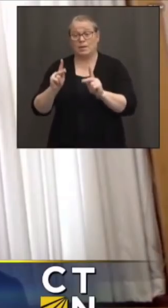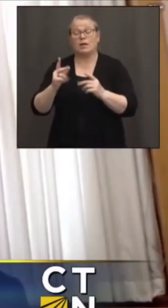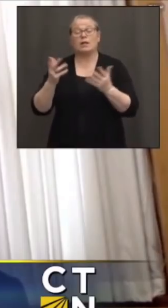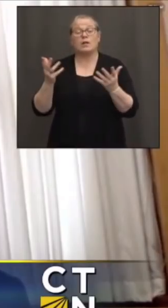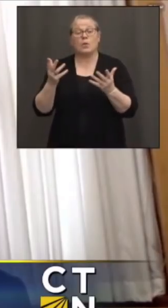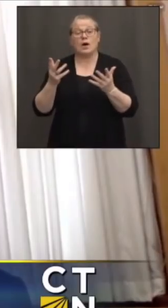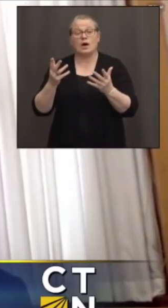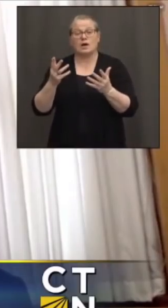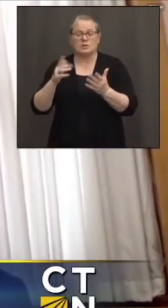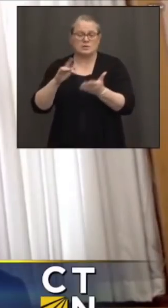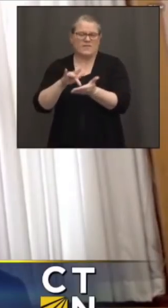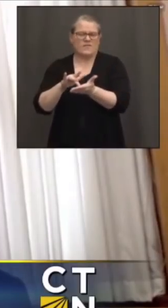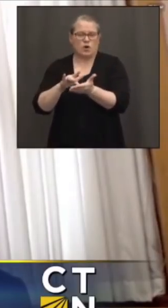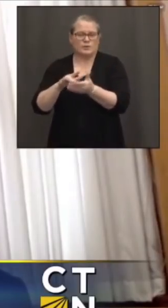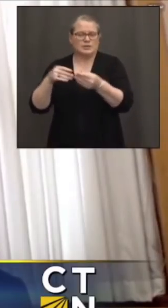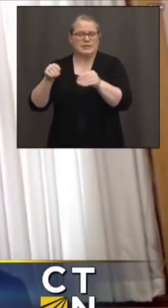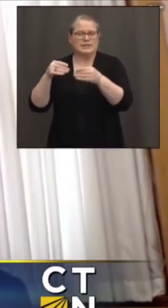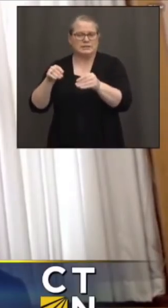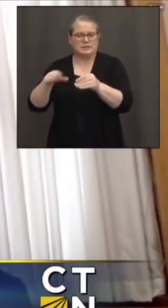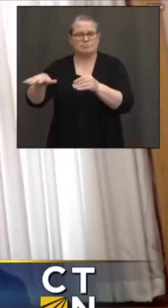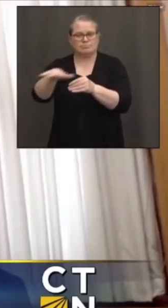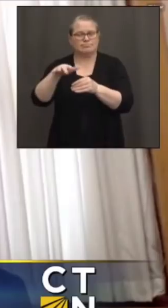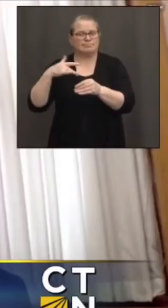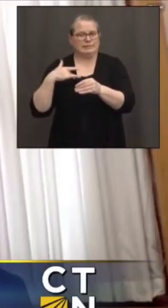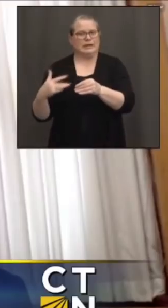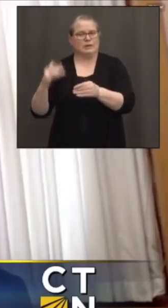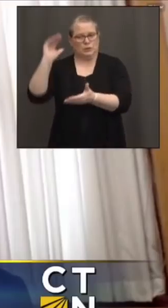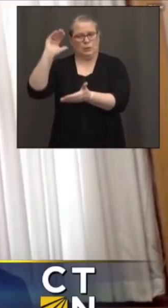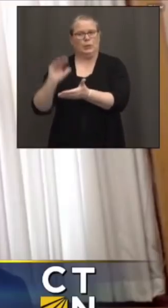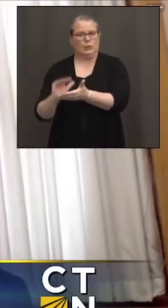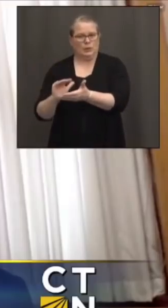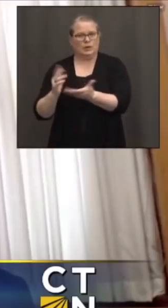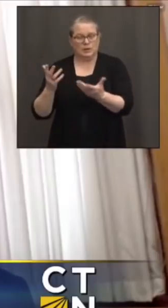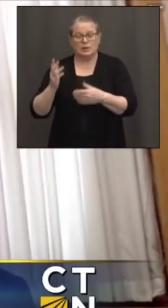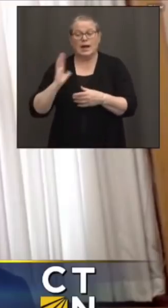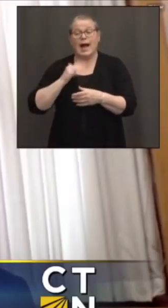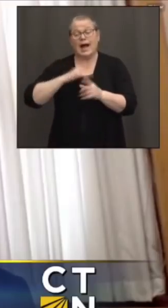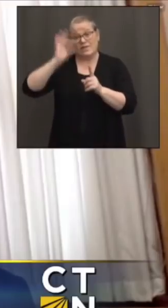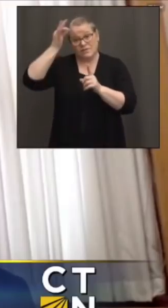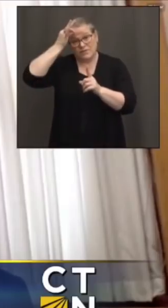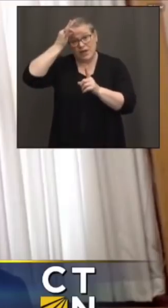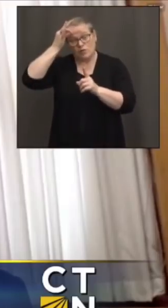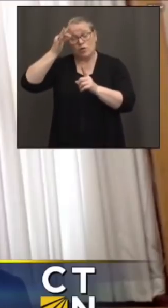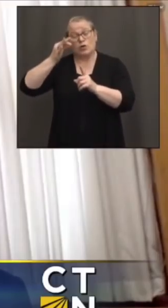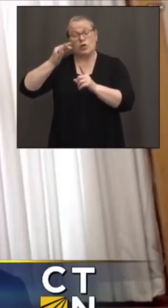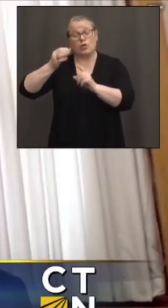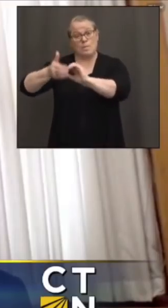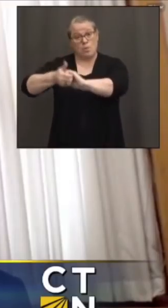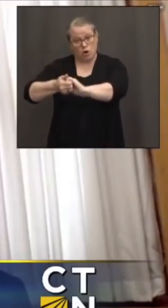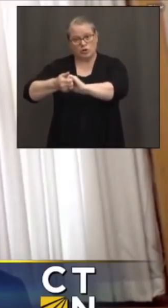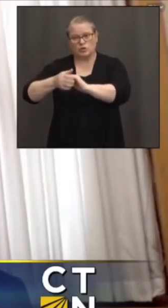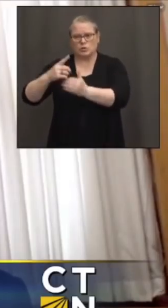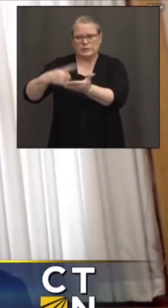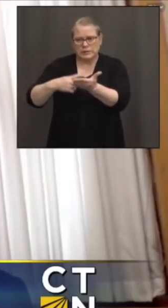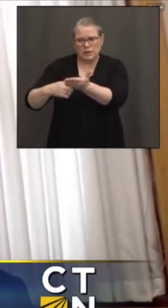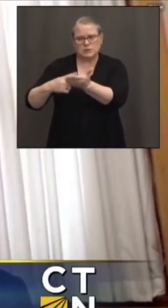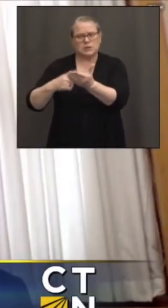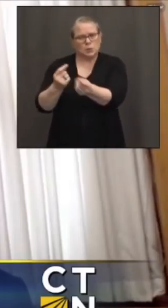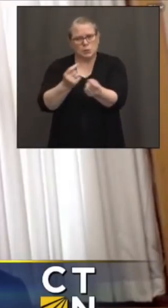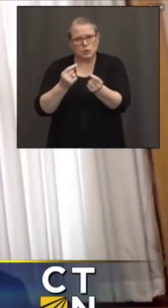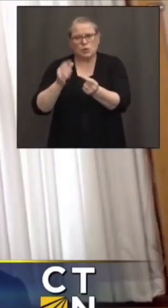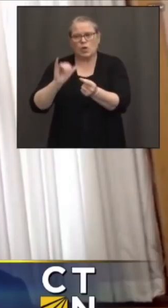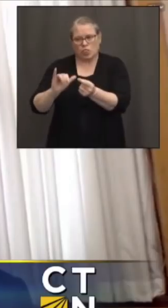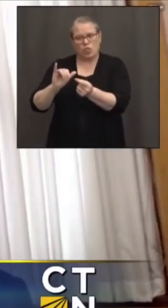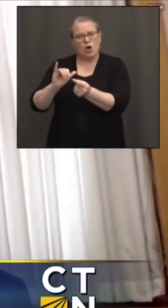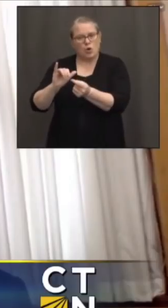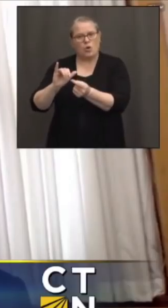the pharmacies. And we have been talking to our federal partners about additional things we can do there. Those doses are allocated